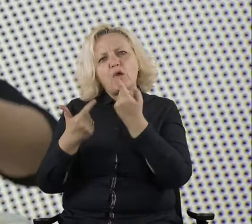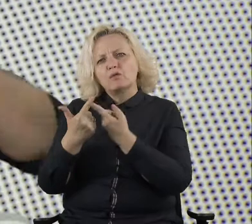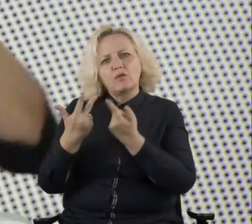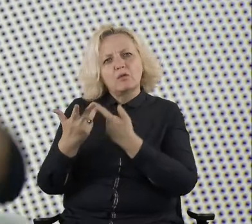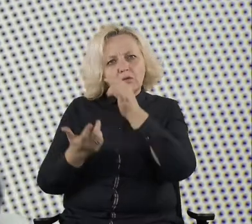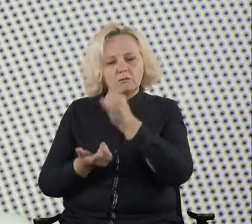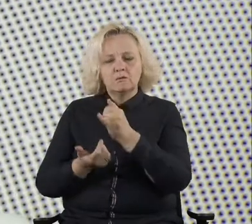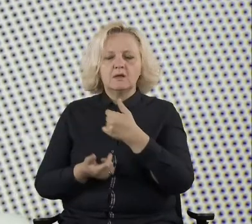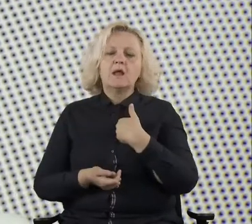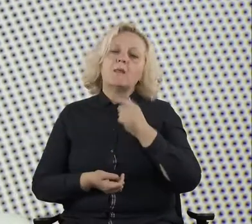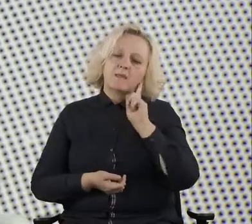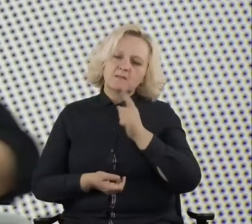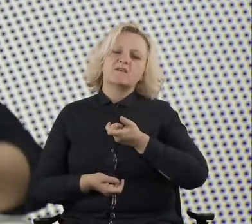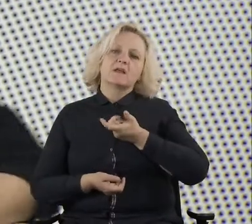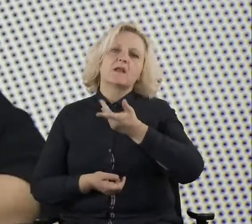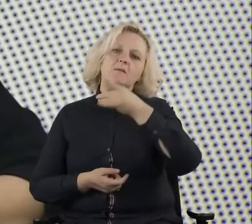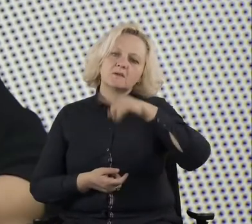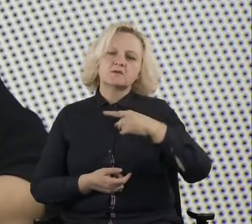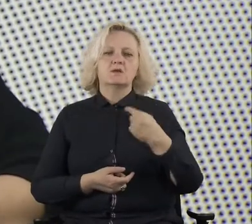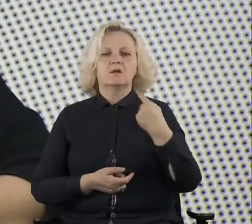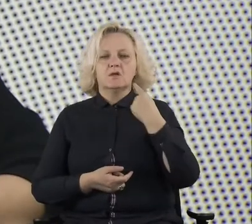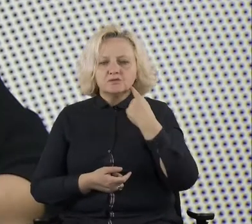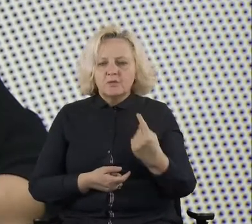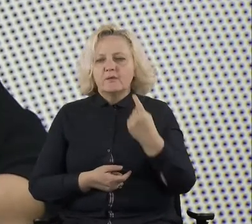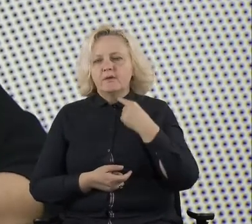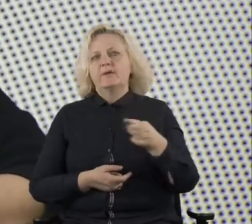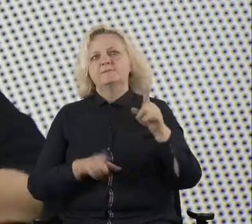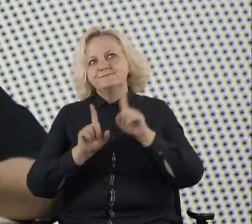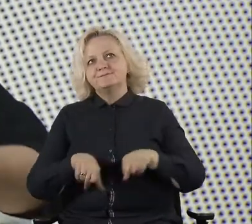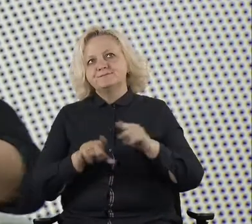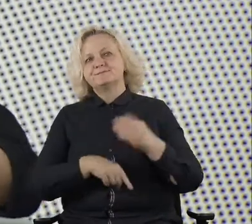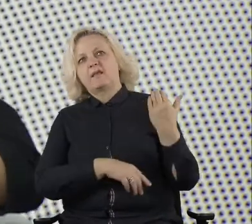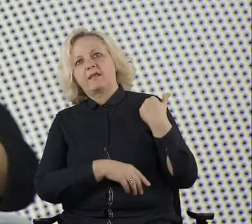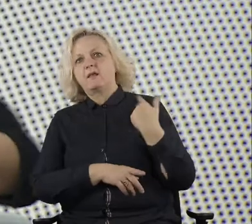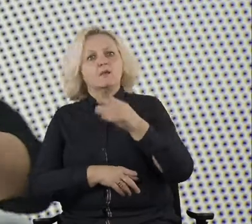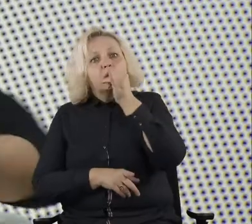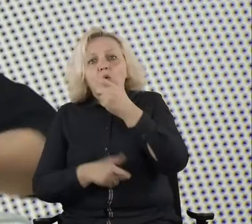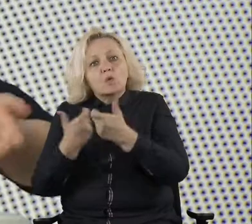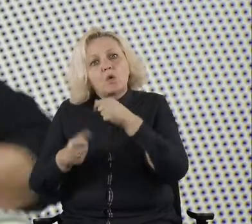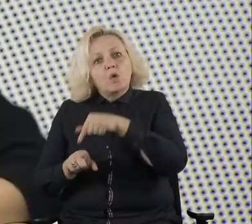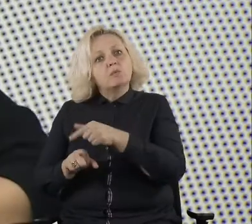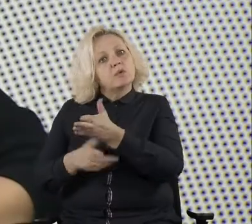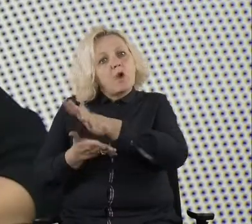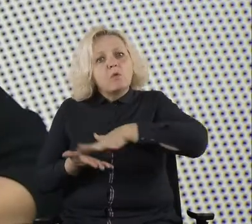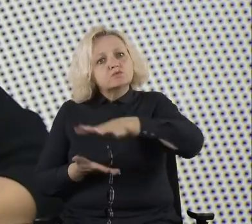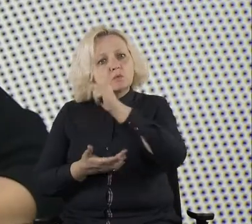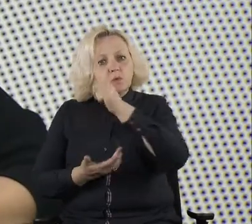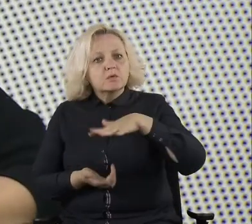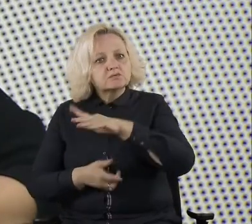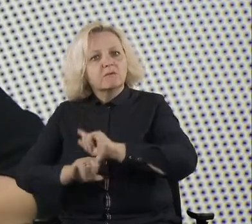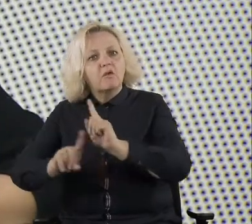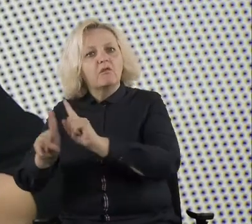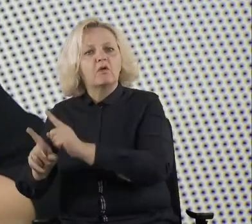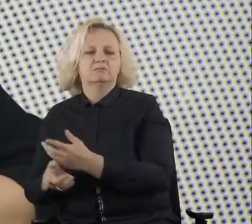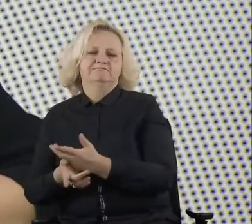uh, to hear that, hear, hear, hear, and hear that. Uh, why I enter or maybe I start why I joined the public